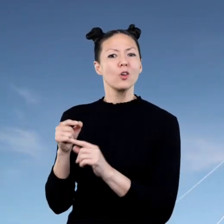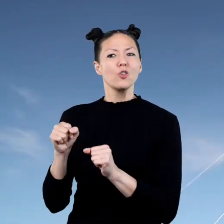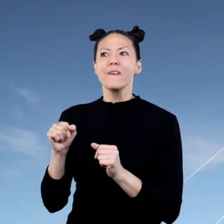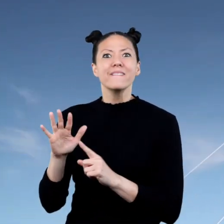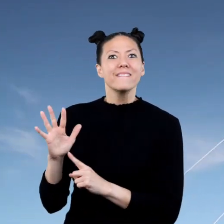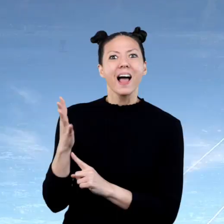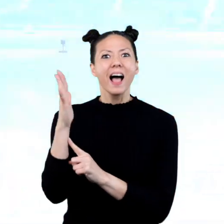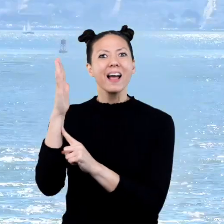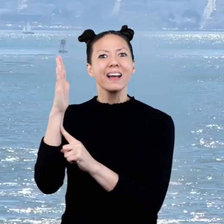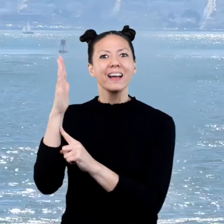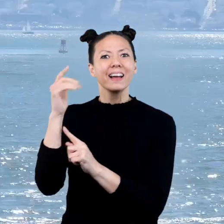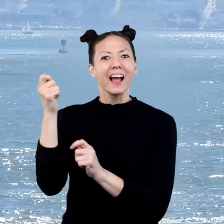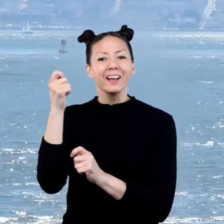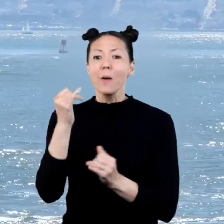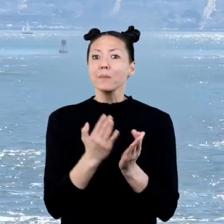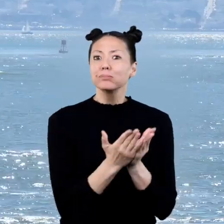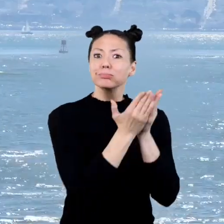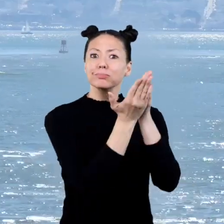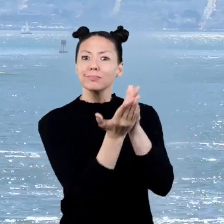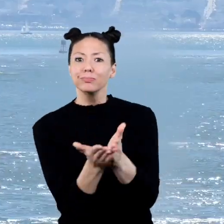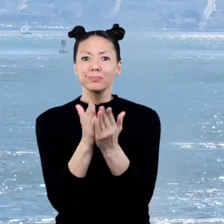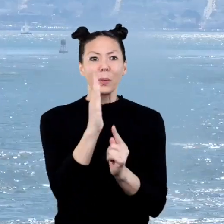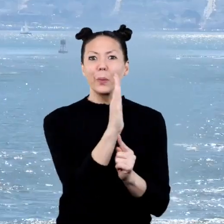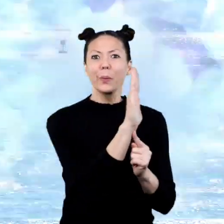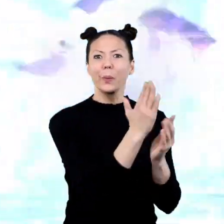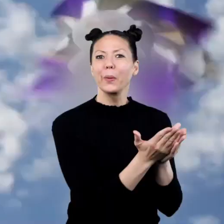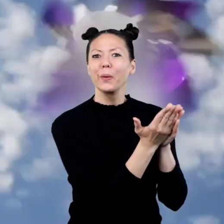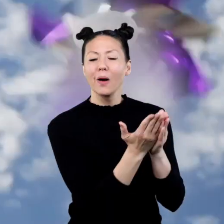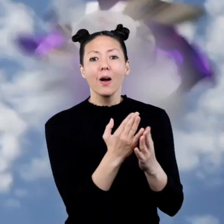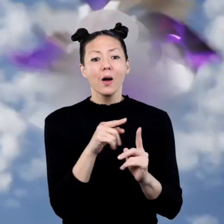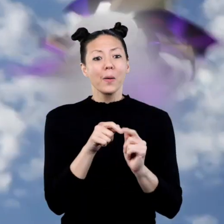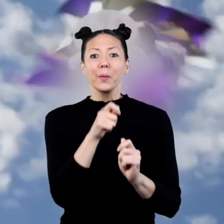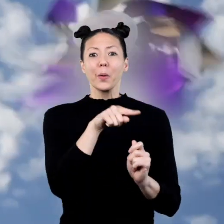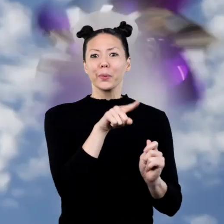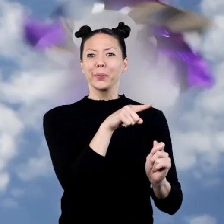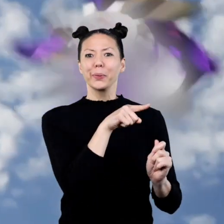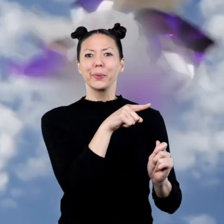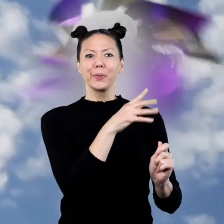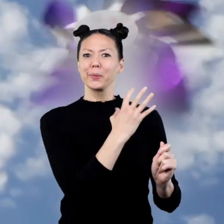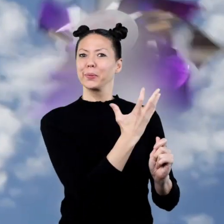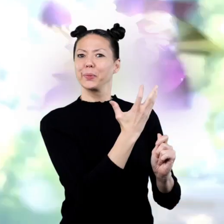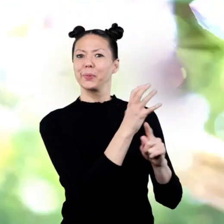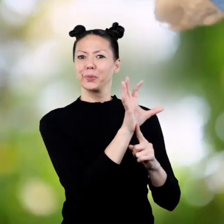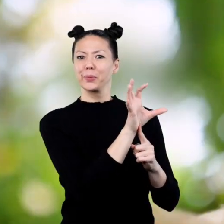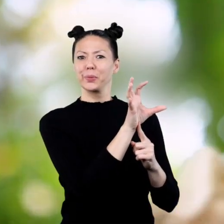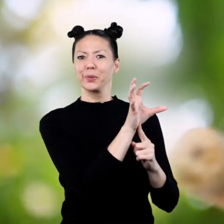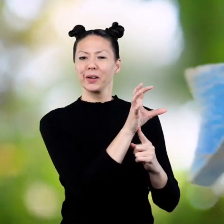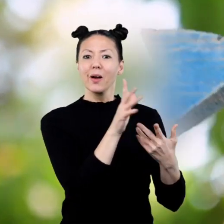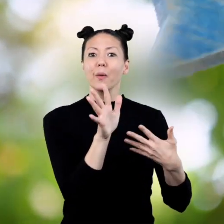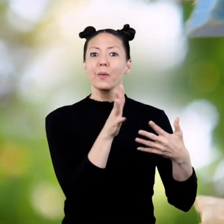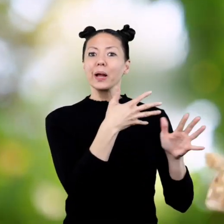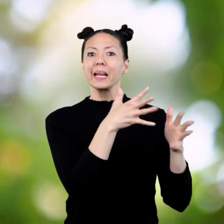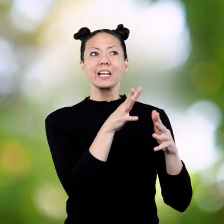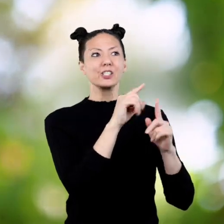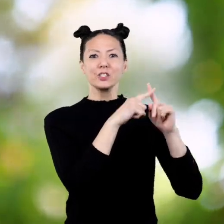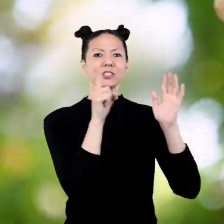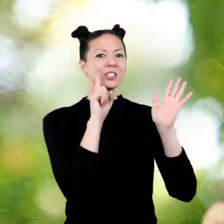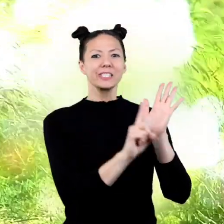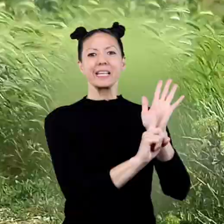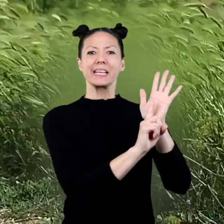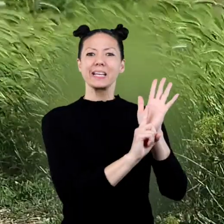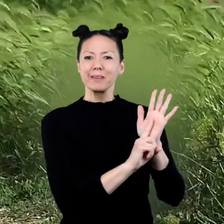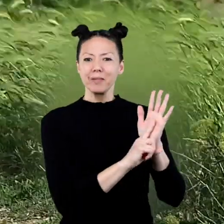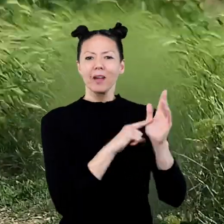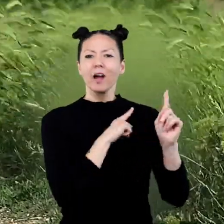you could fly a kite, and a sailboat can move through the water. A pinwheel will spin when it's windy, and wind chimes will make music.